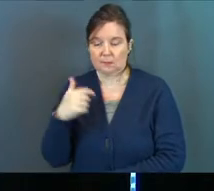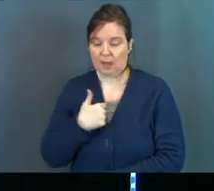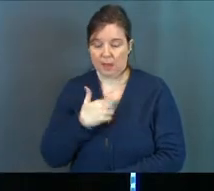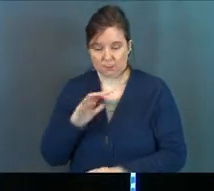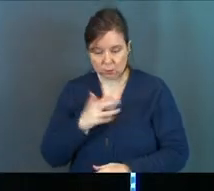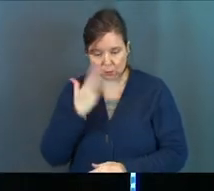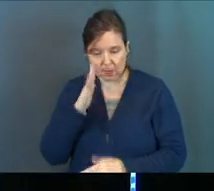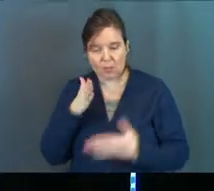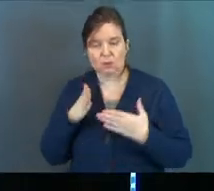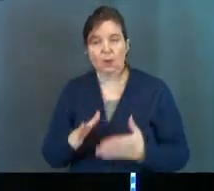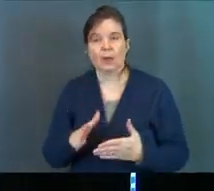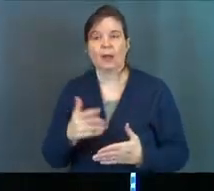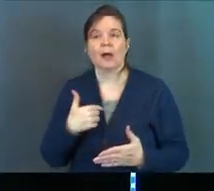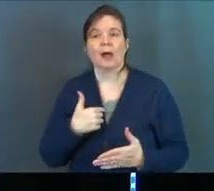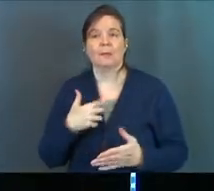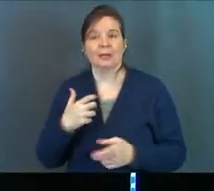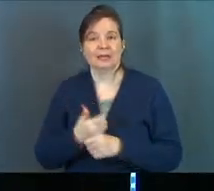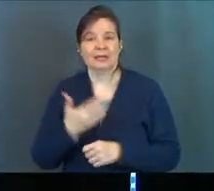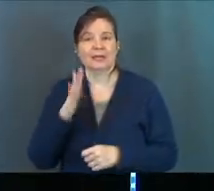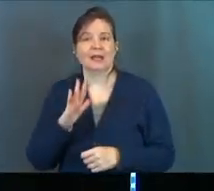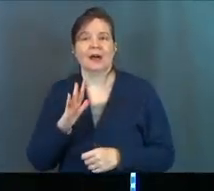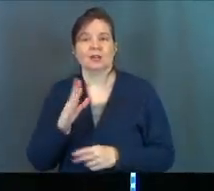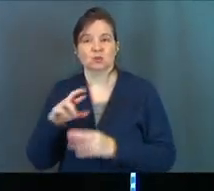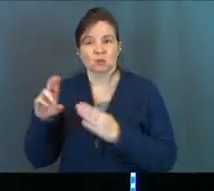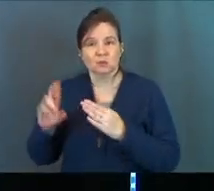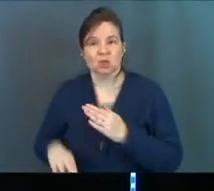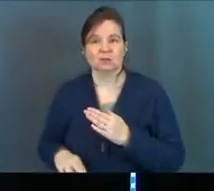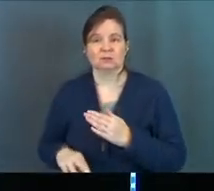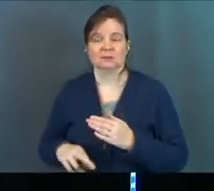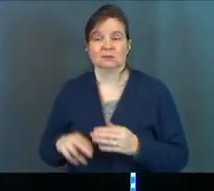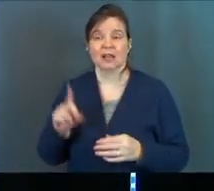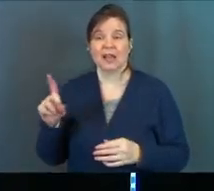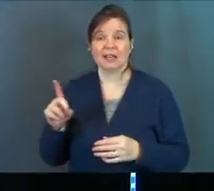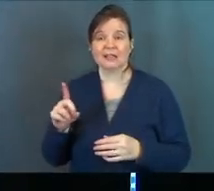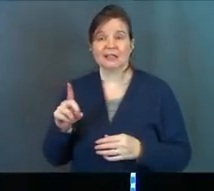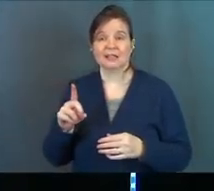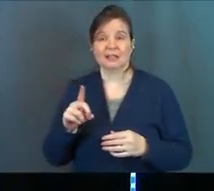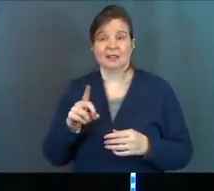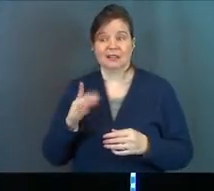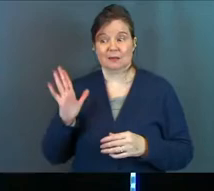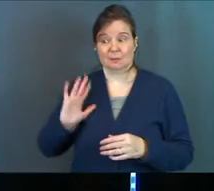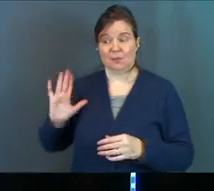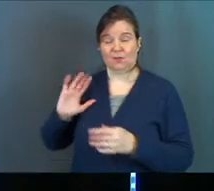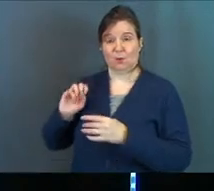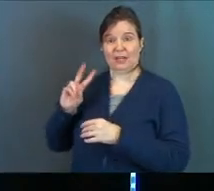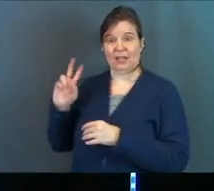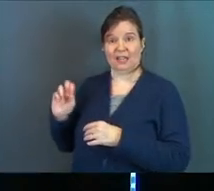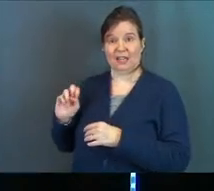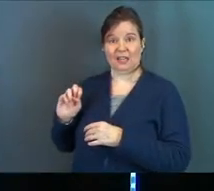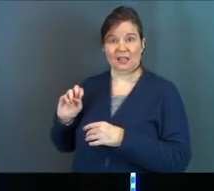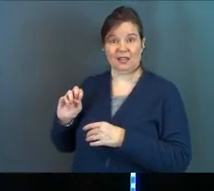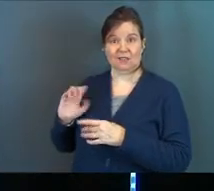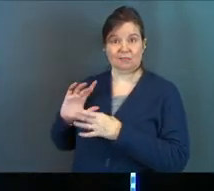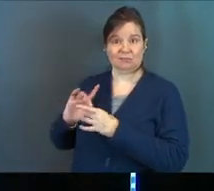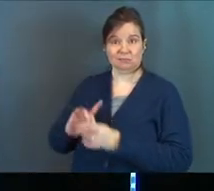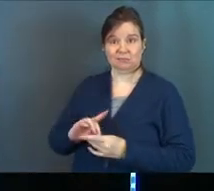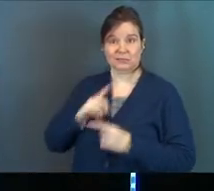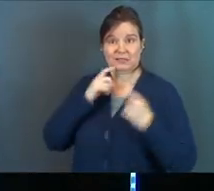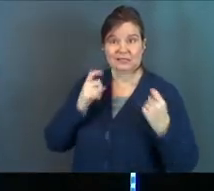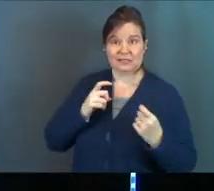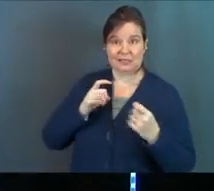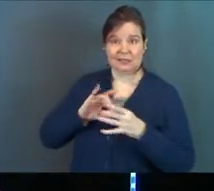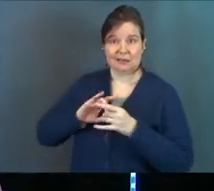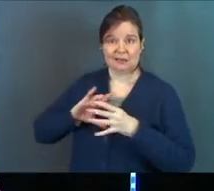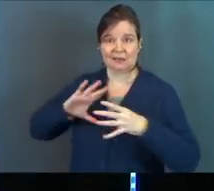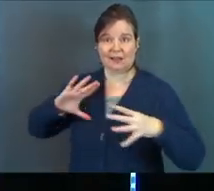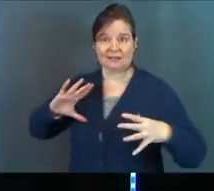I'm going to do it God's way, and I'm going to get God's results. And he undoes what Eve had done. Adam. He's called